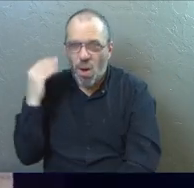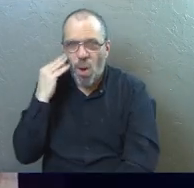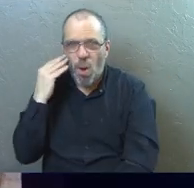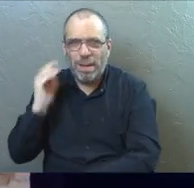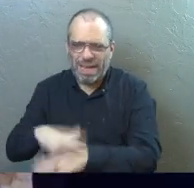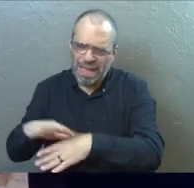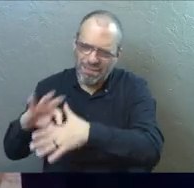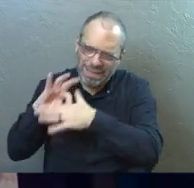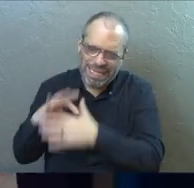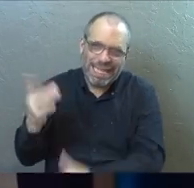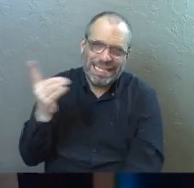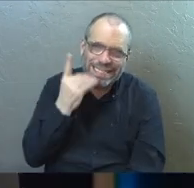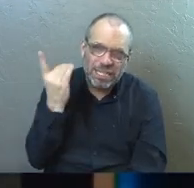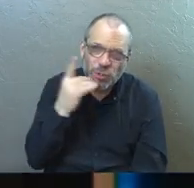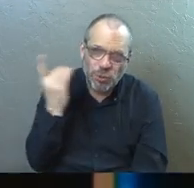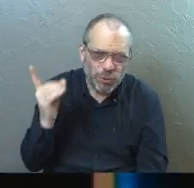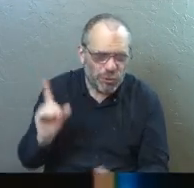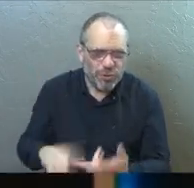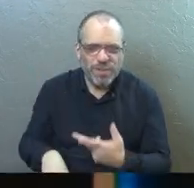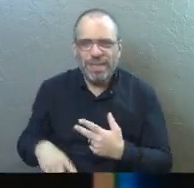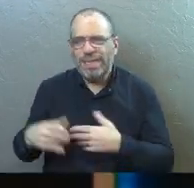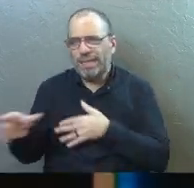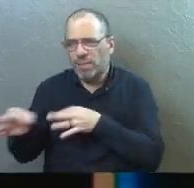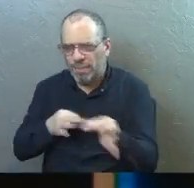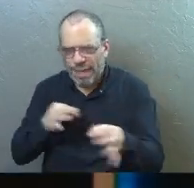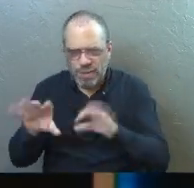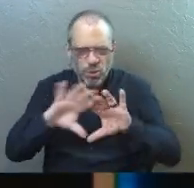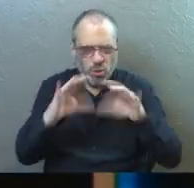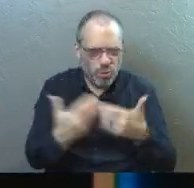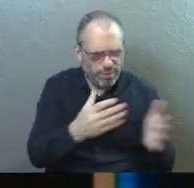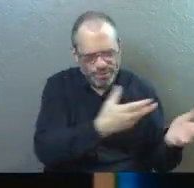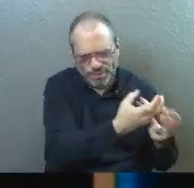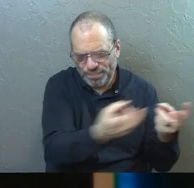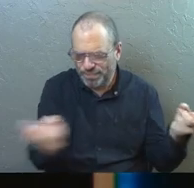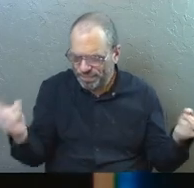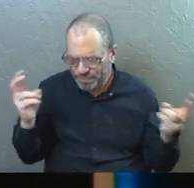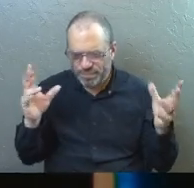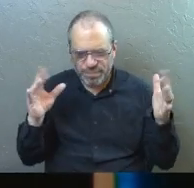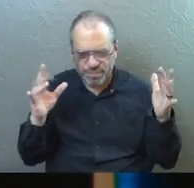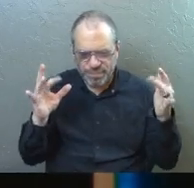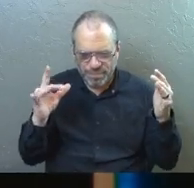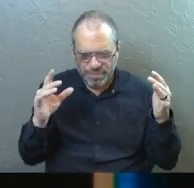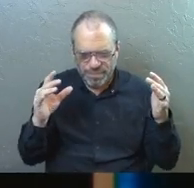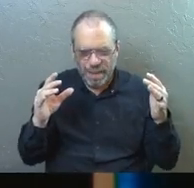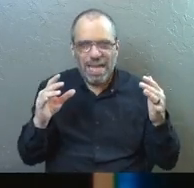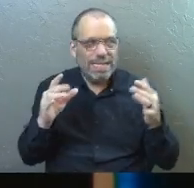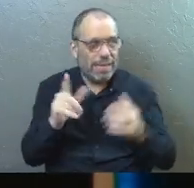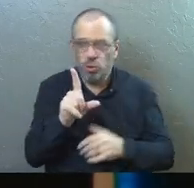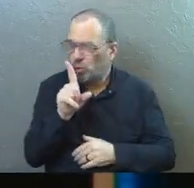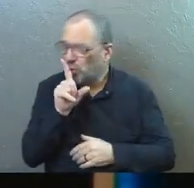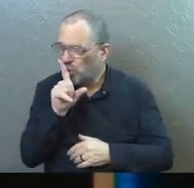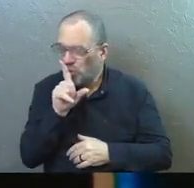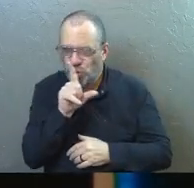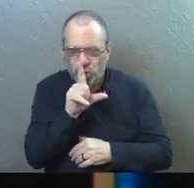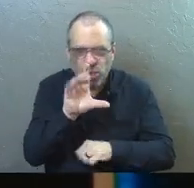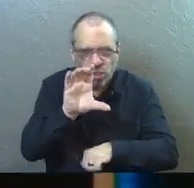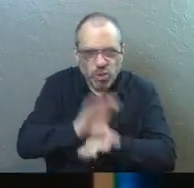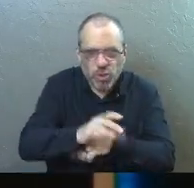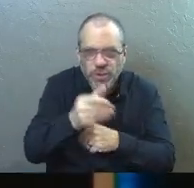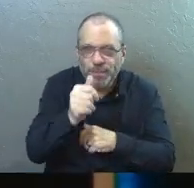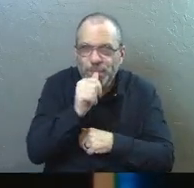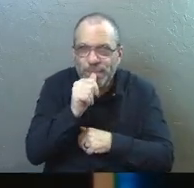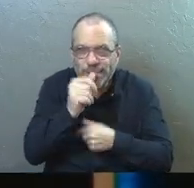and they have steak dinners. And then he tells that group of people like insider information in the church.